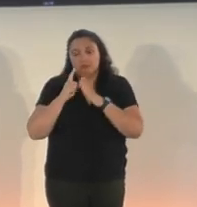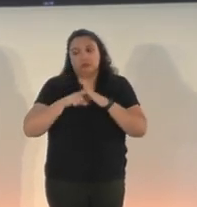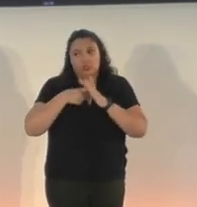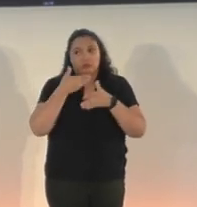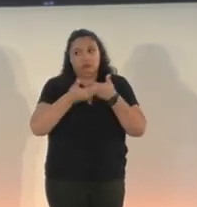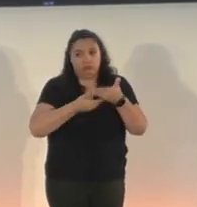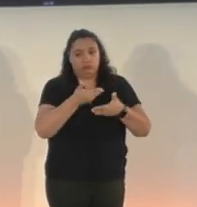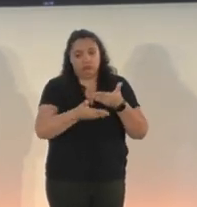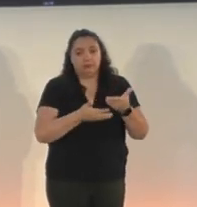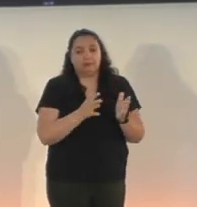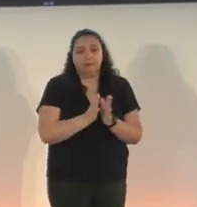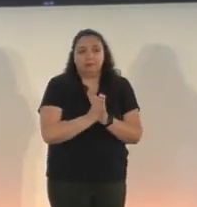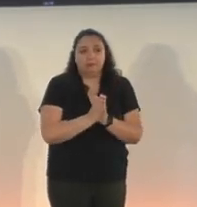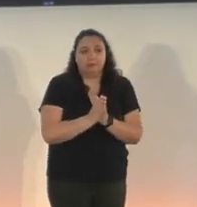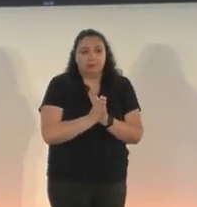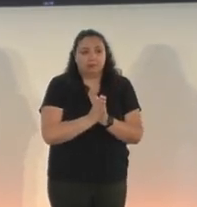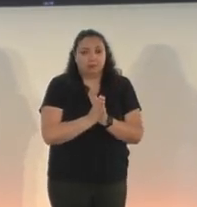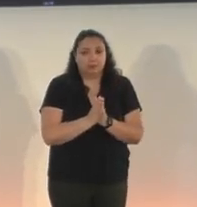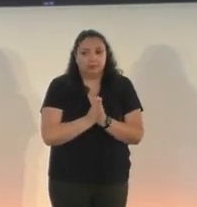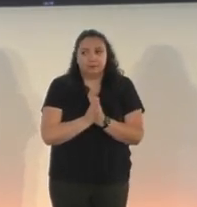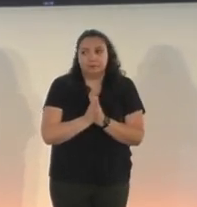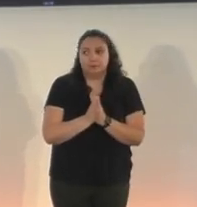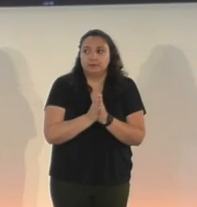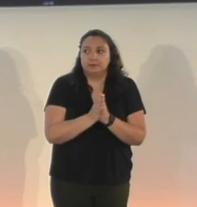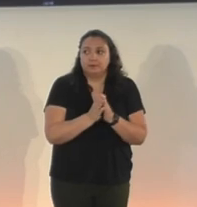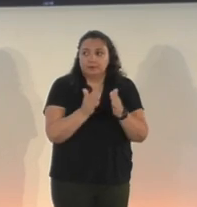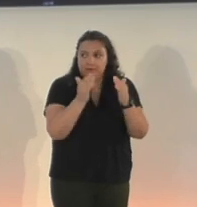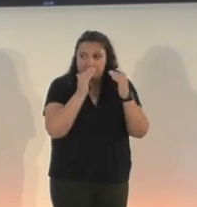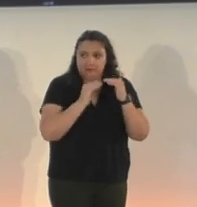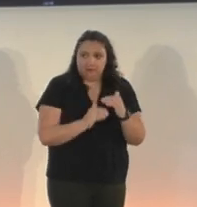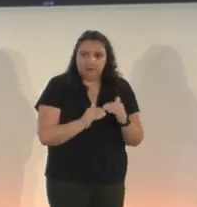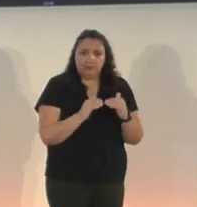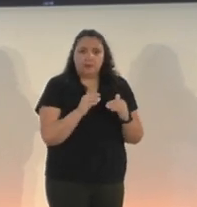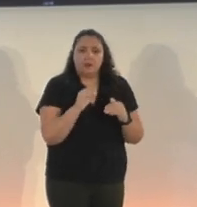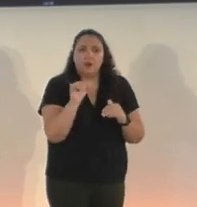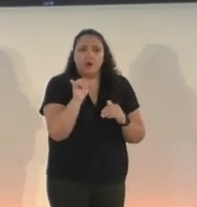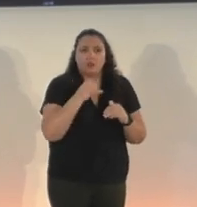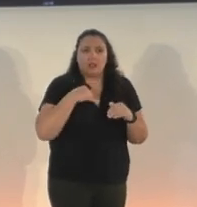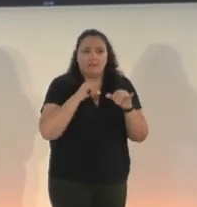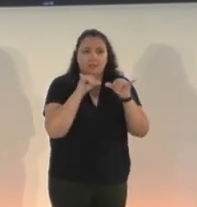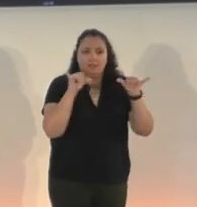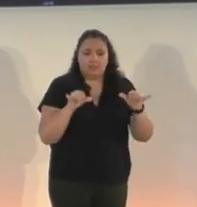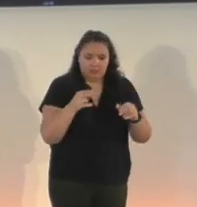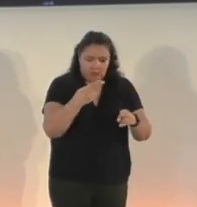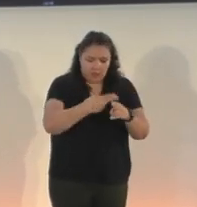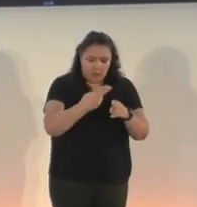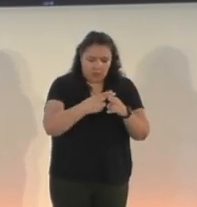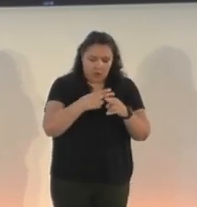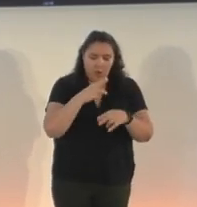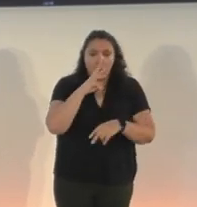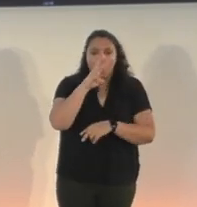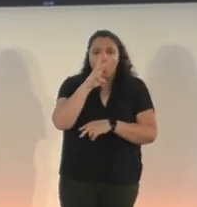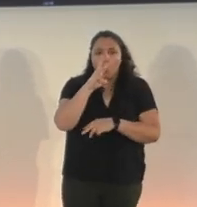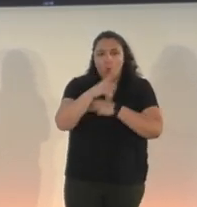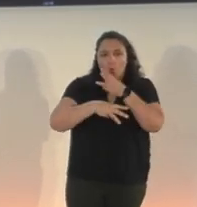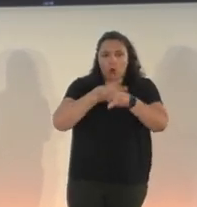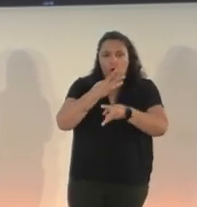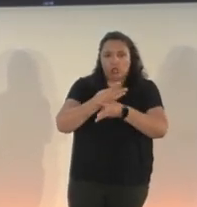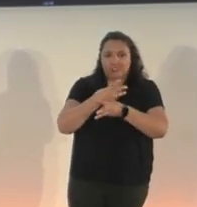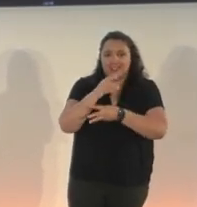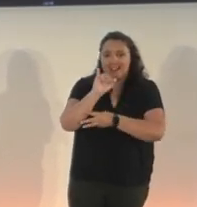Um, additionally, we have a system, uh, that's called the world item system that provided